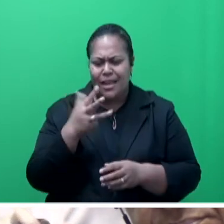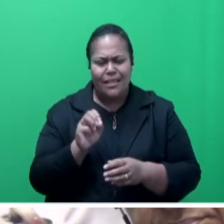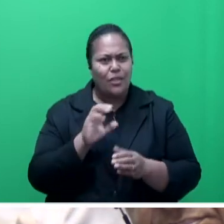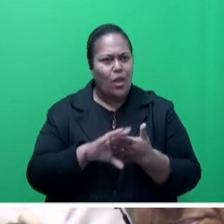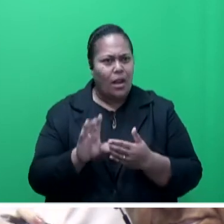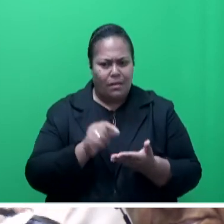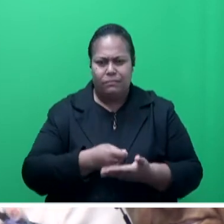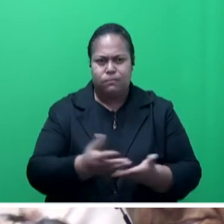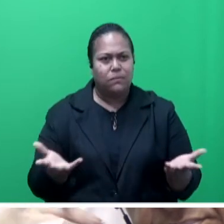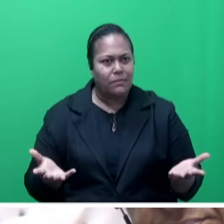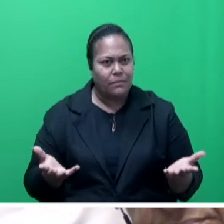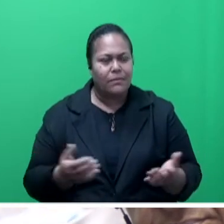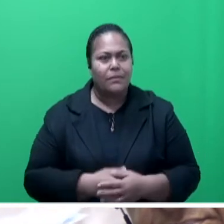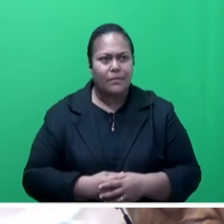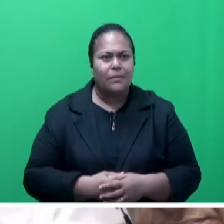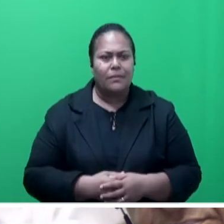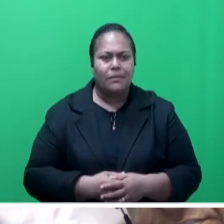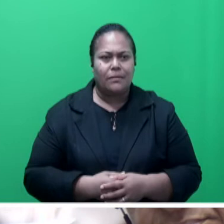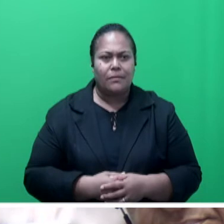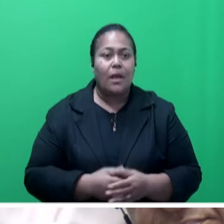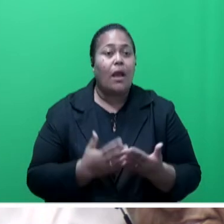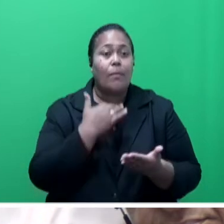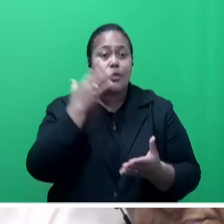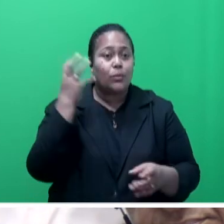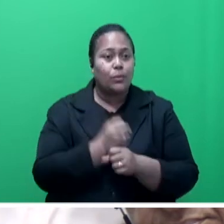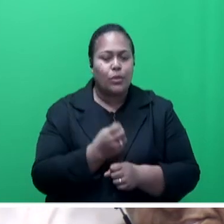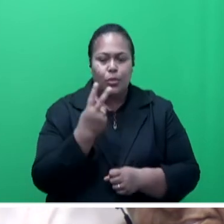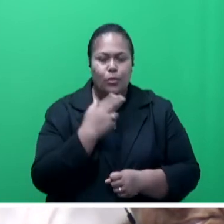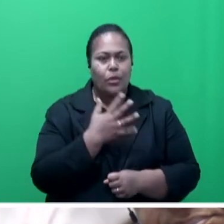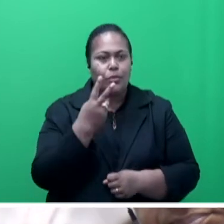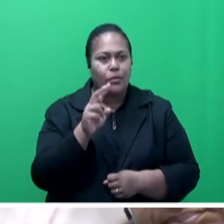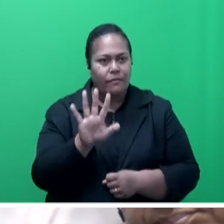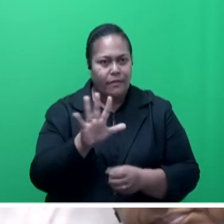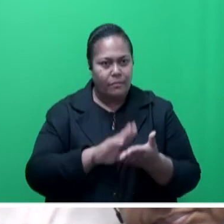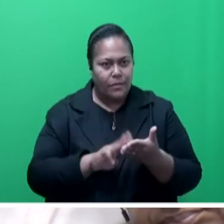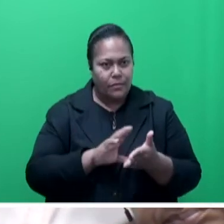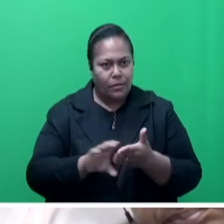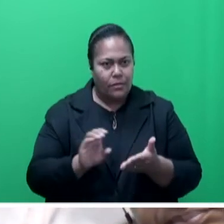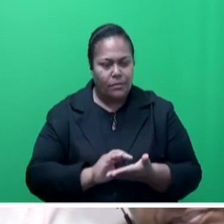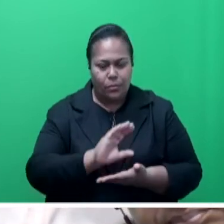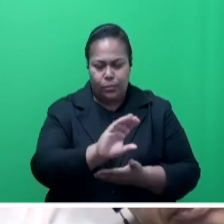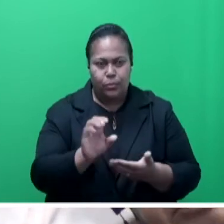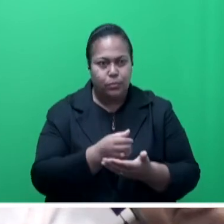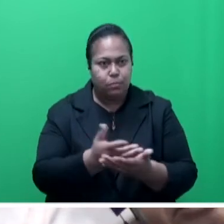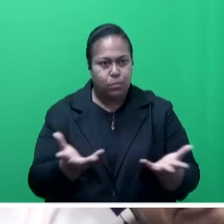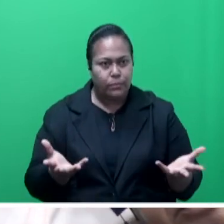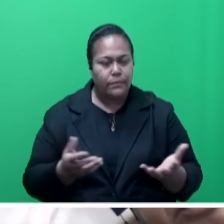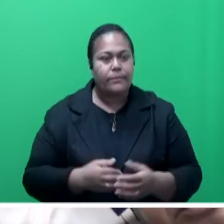A whopping, Mr. Speaker, sir, pay out of $225 million. Mr. Speaker, sir, again, we have seen a